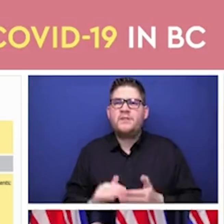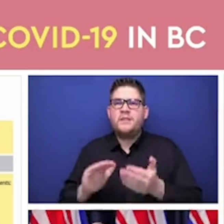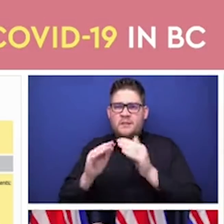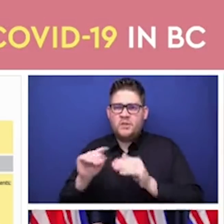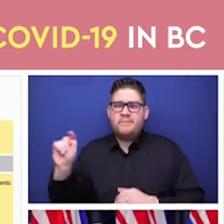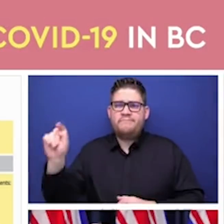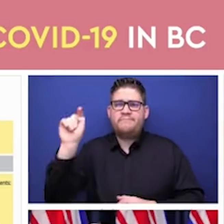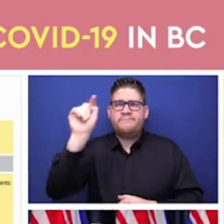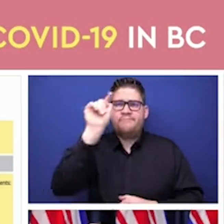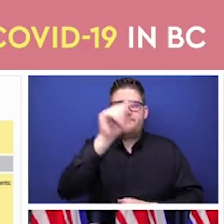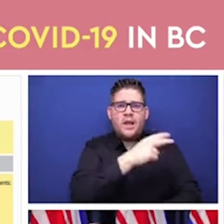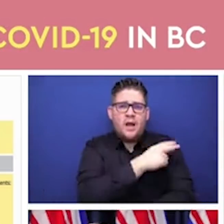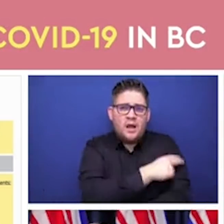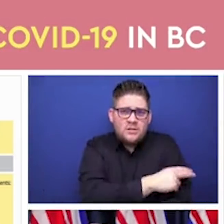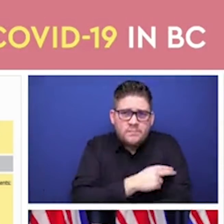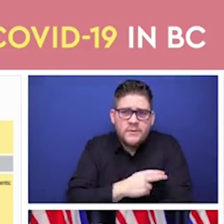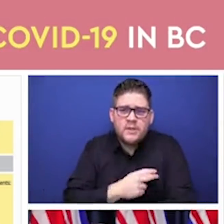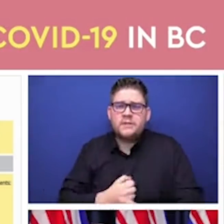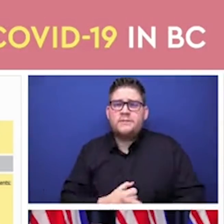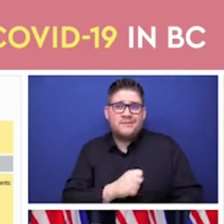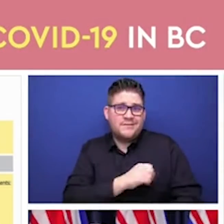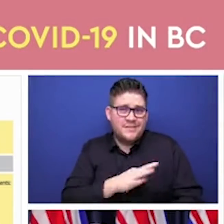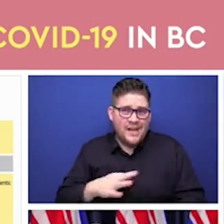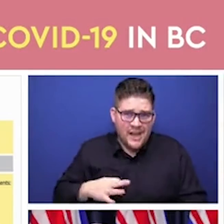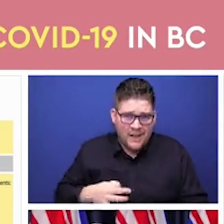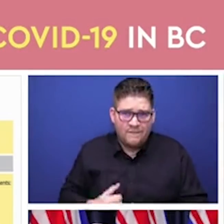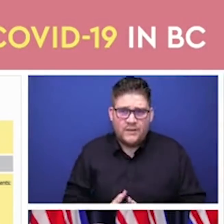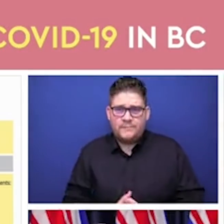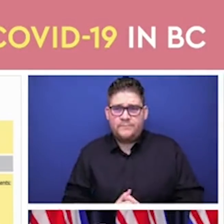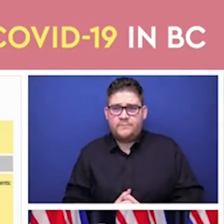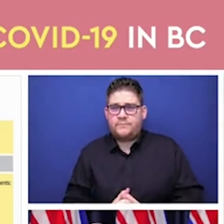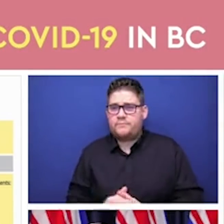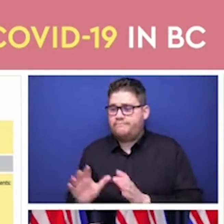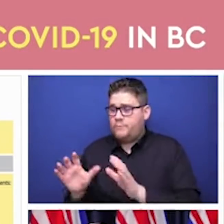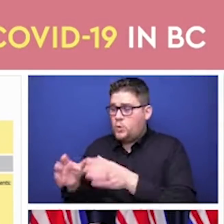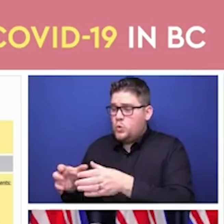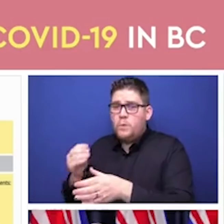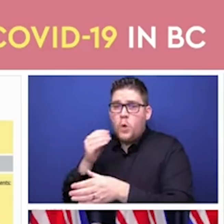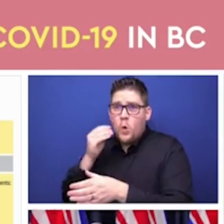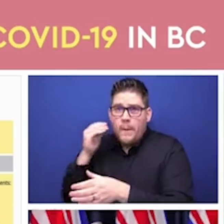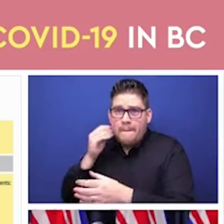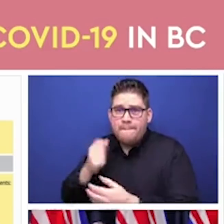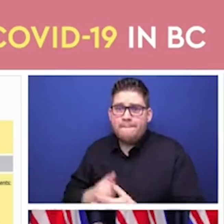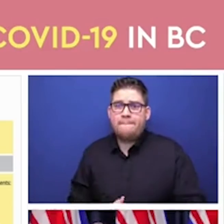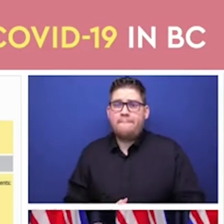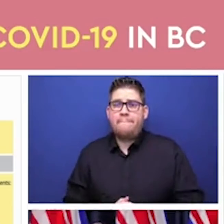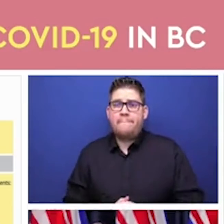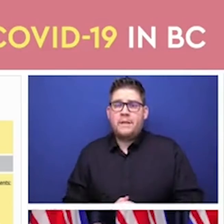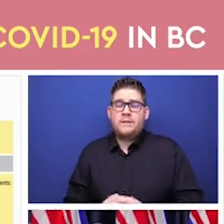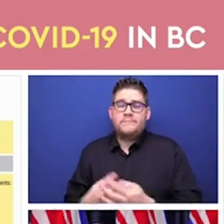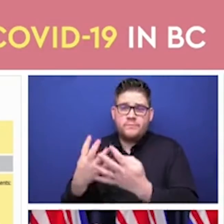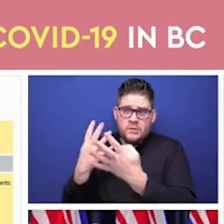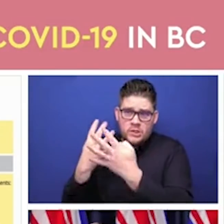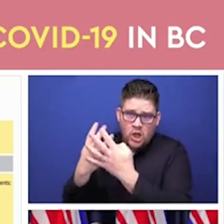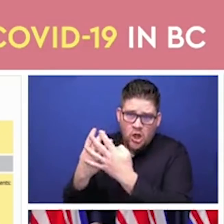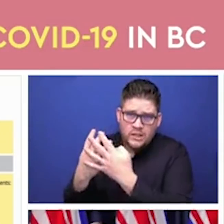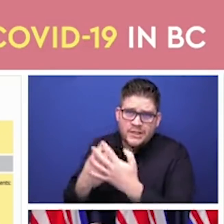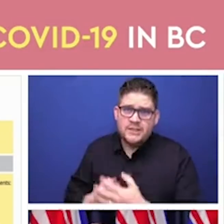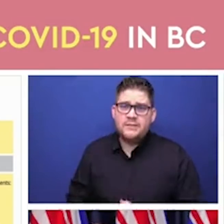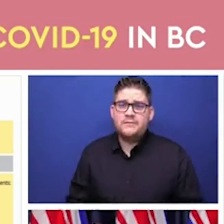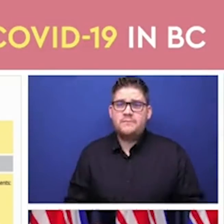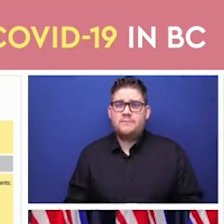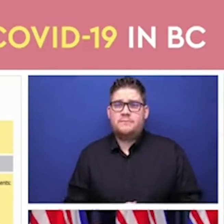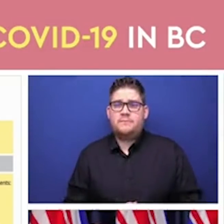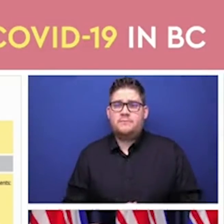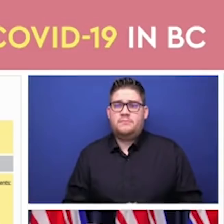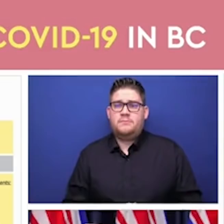areas such as group homes and correctional facilities where people really don't have the ability to protect themselves